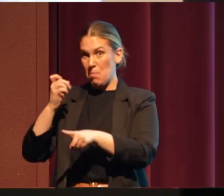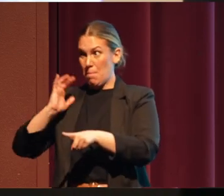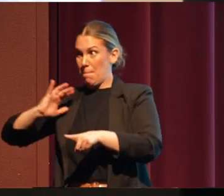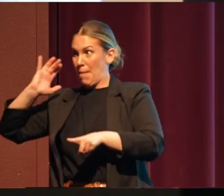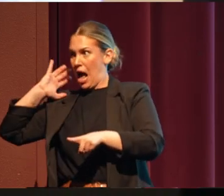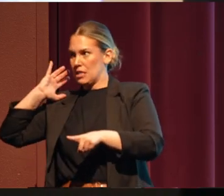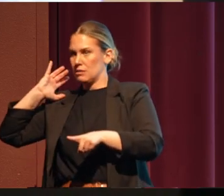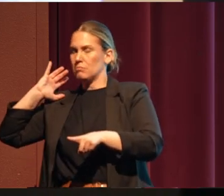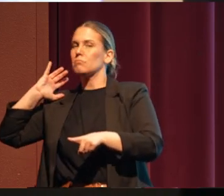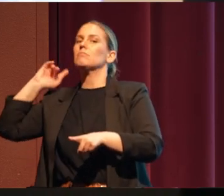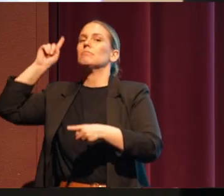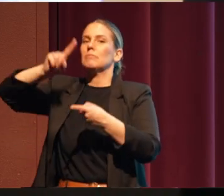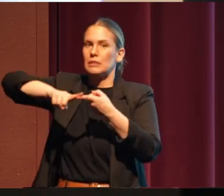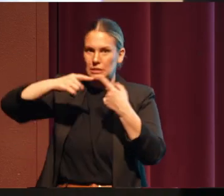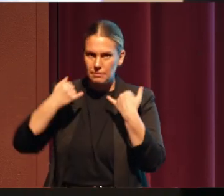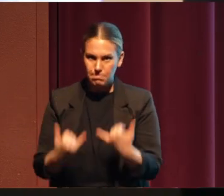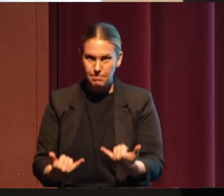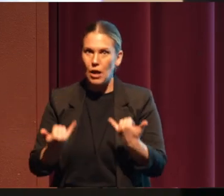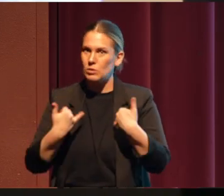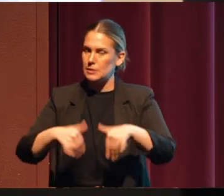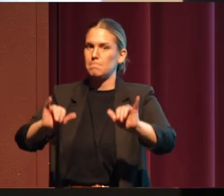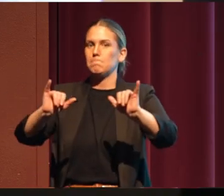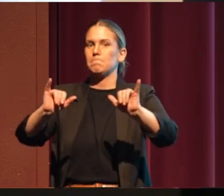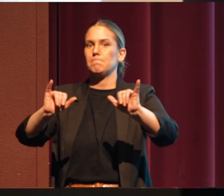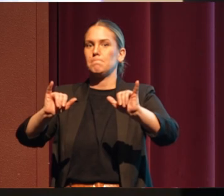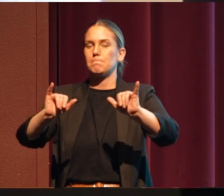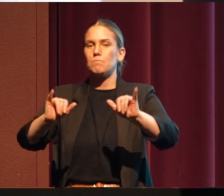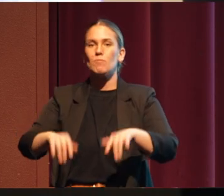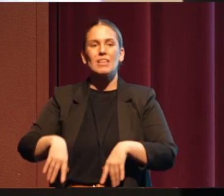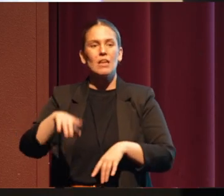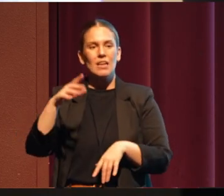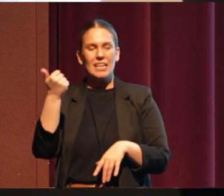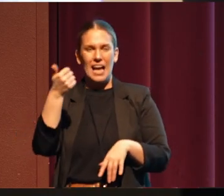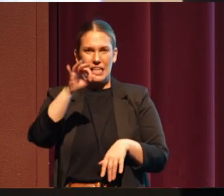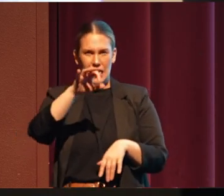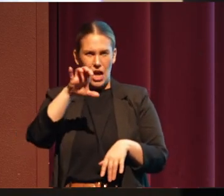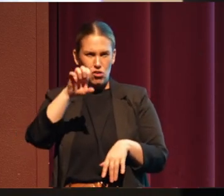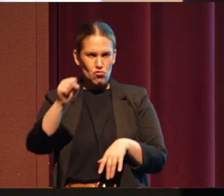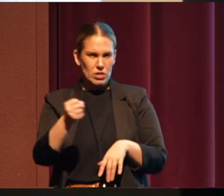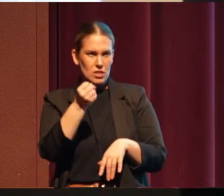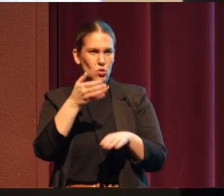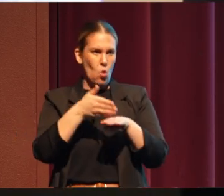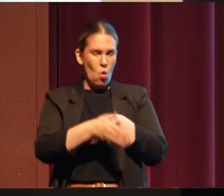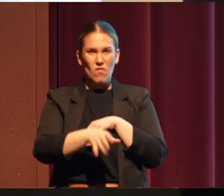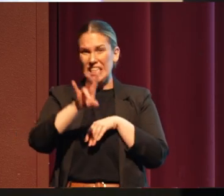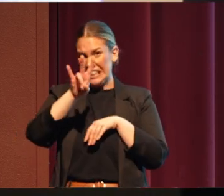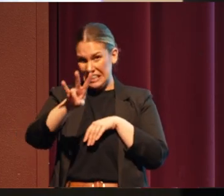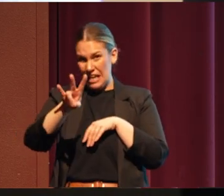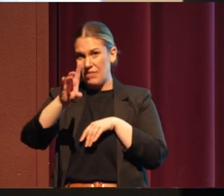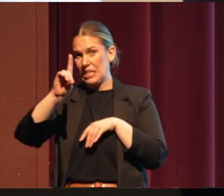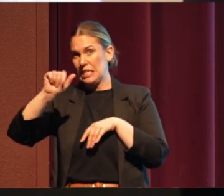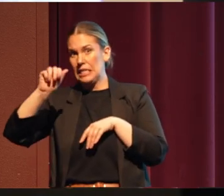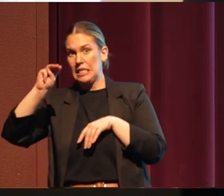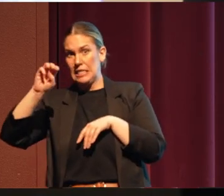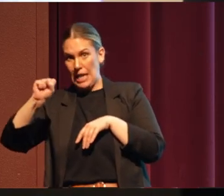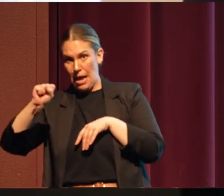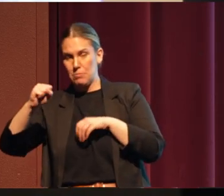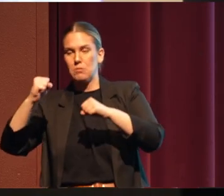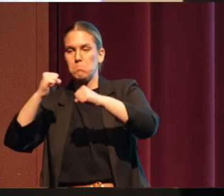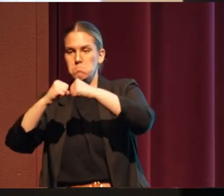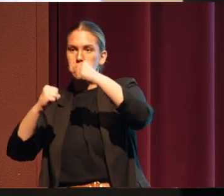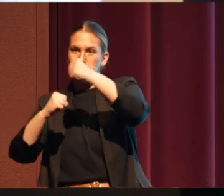present. And in the early 1900s, over seven dams were constructed on the Klamath River.